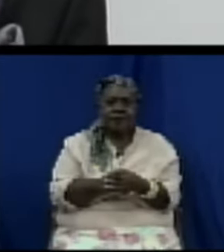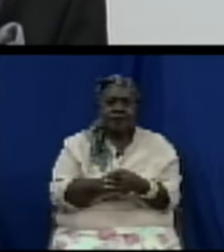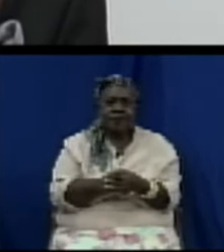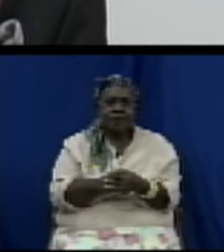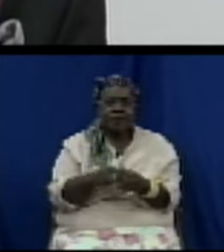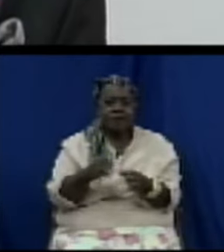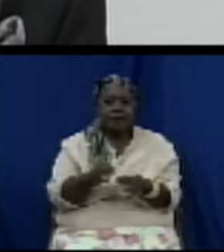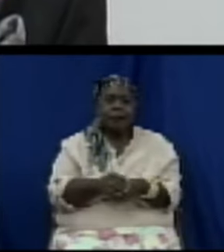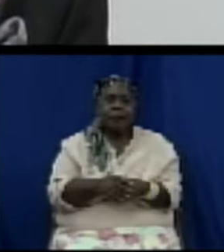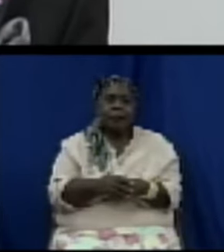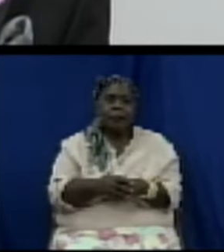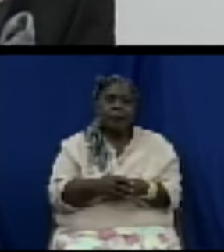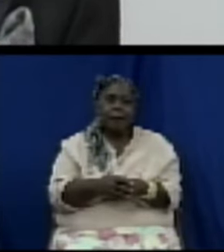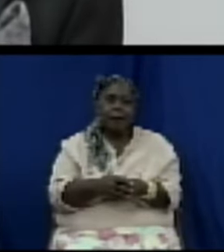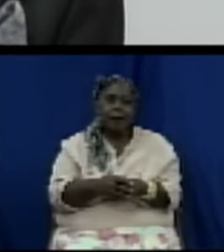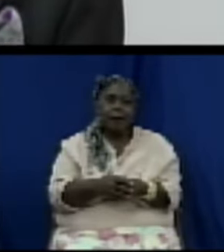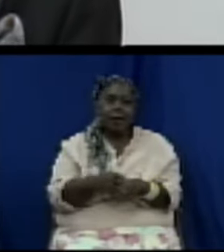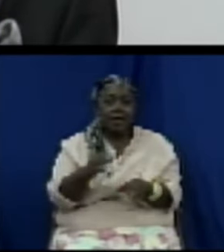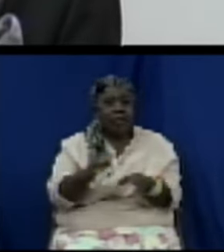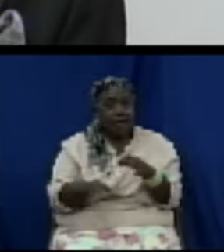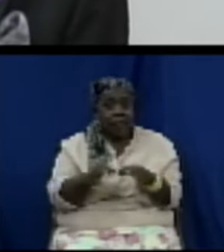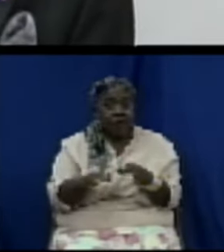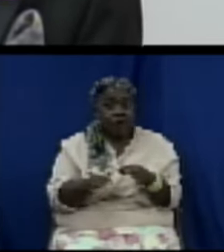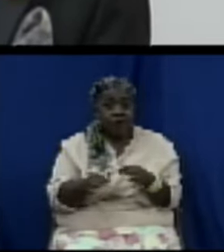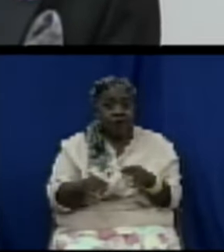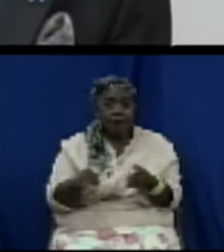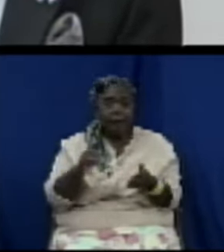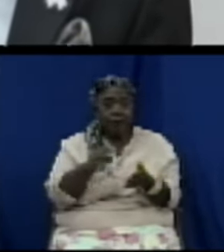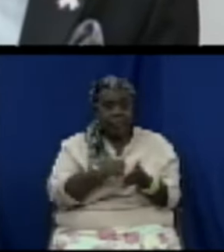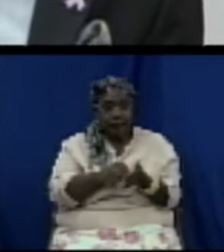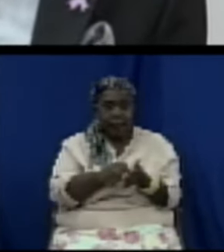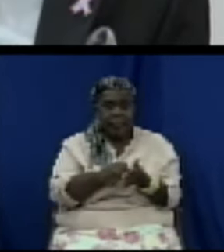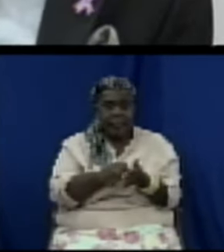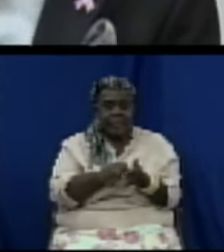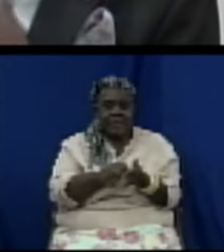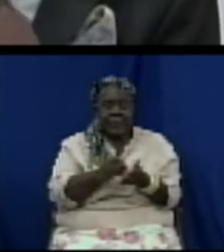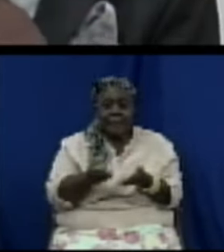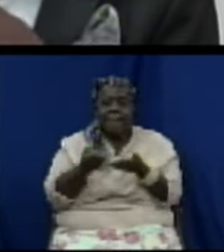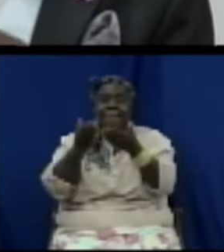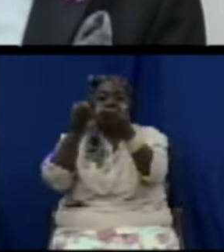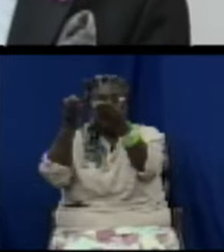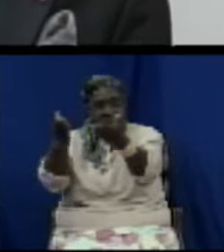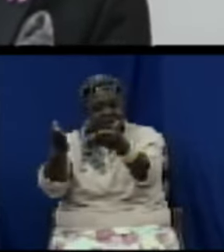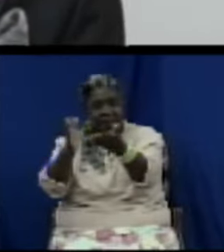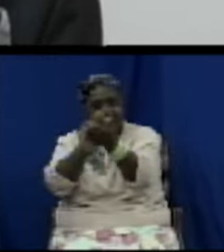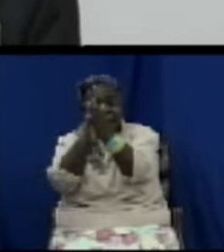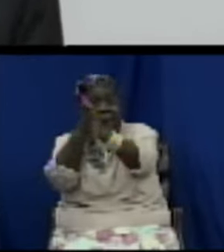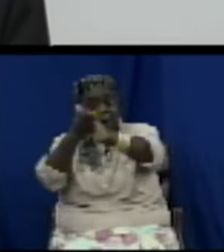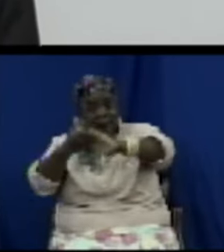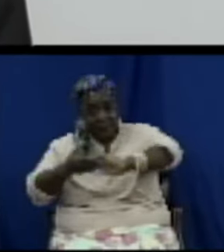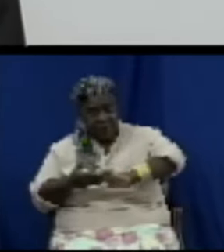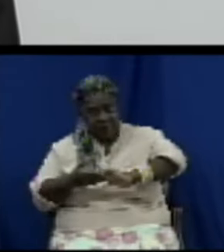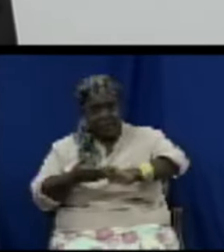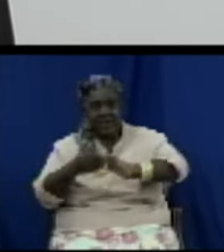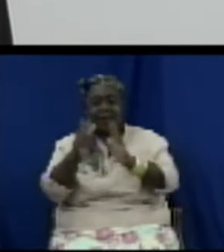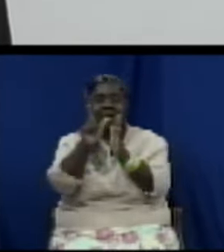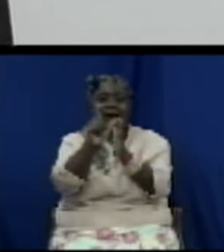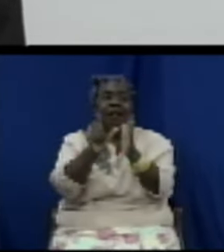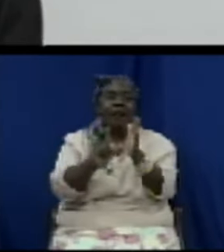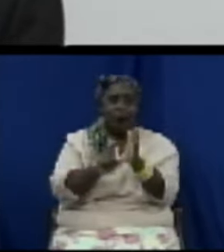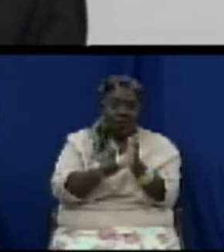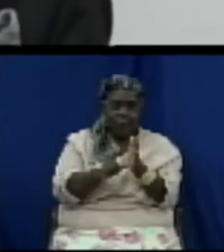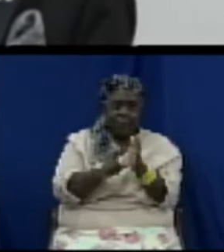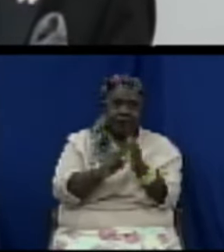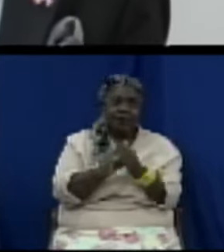if it is enacted into law and I hate to think that the opposition will not support this bill